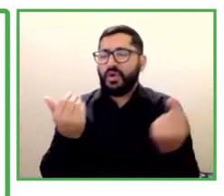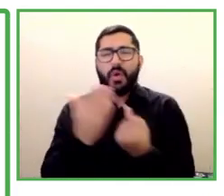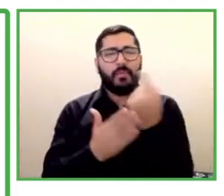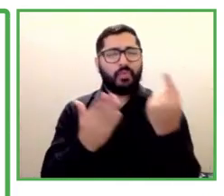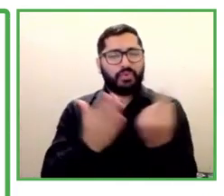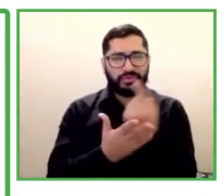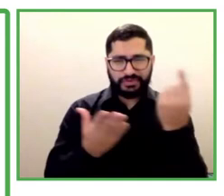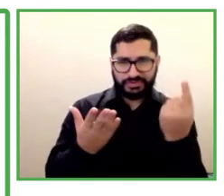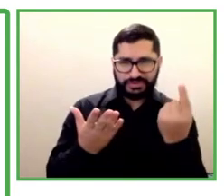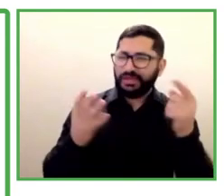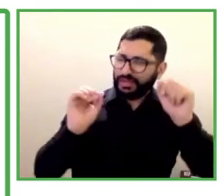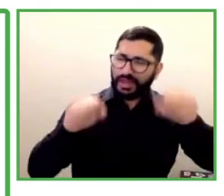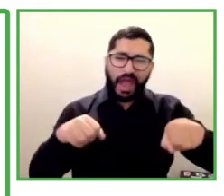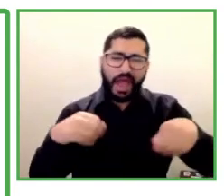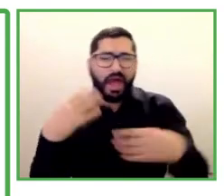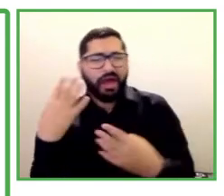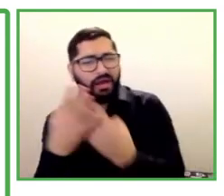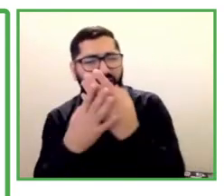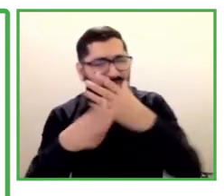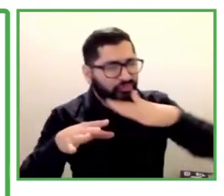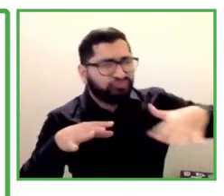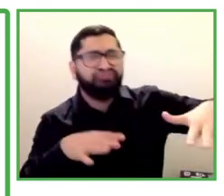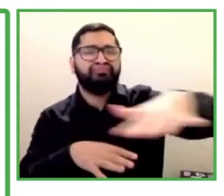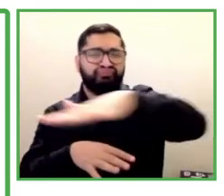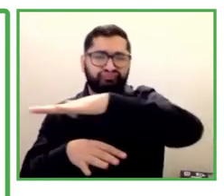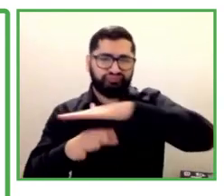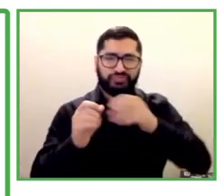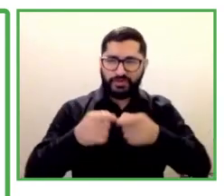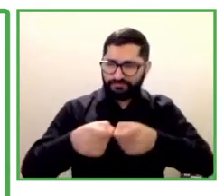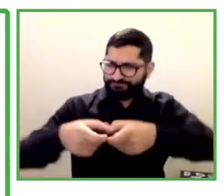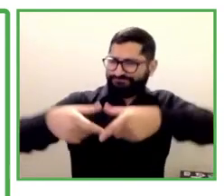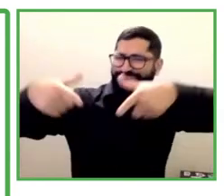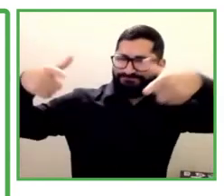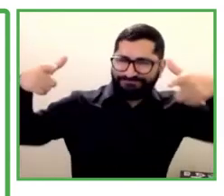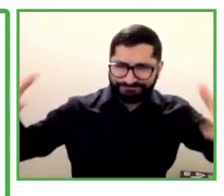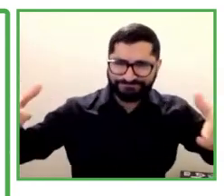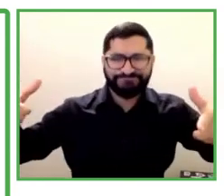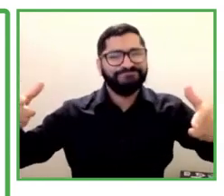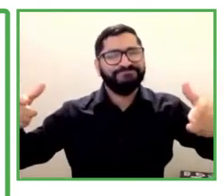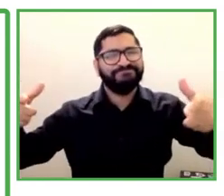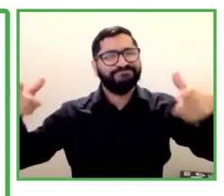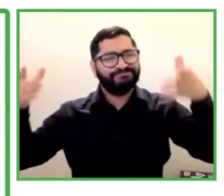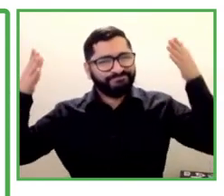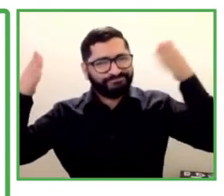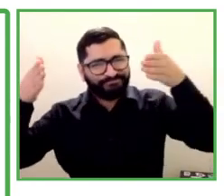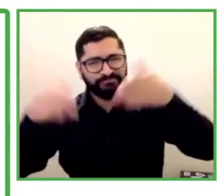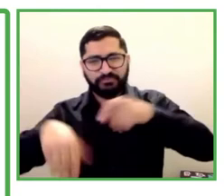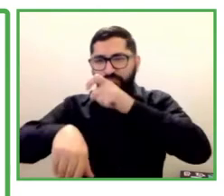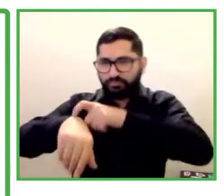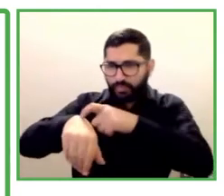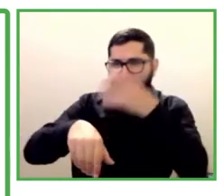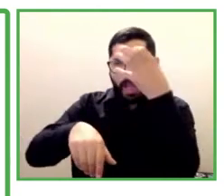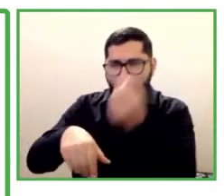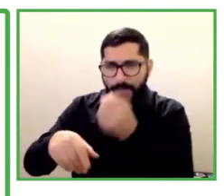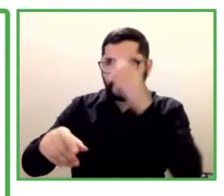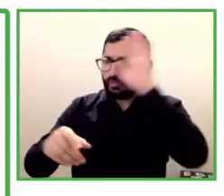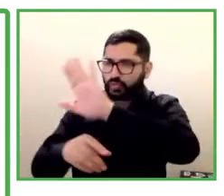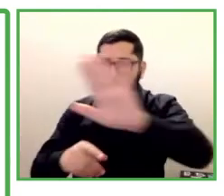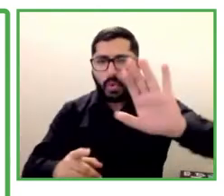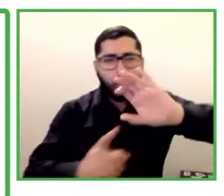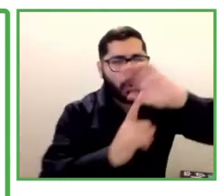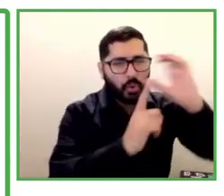and a system so that volunteers can offer their services in the area of inclusion and accessibility in the app itself.